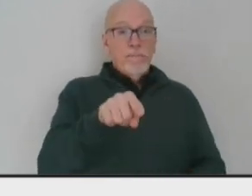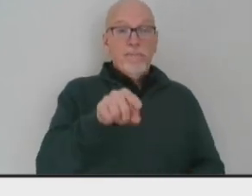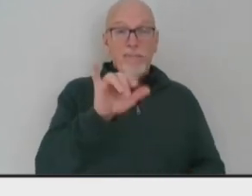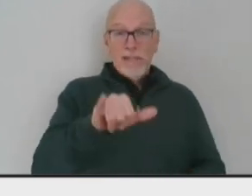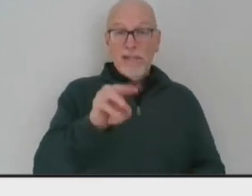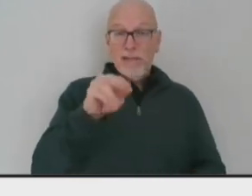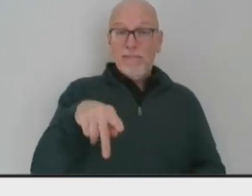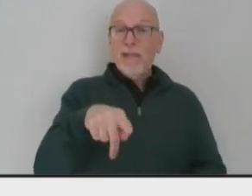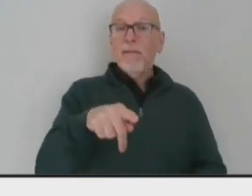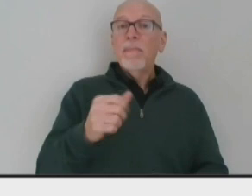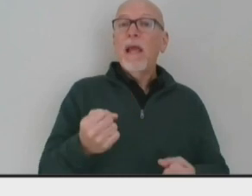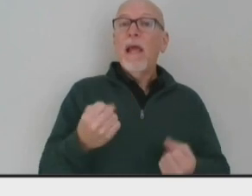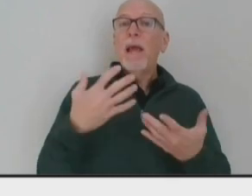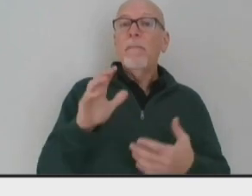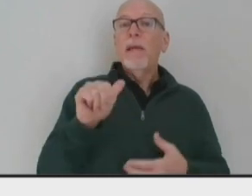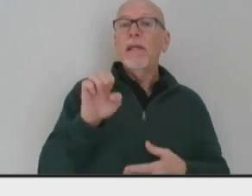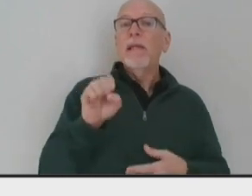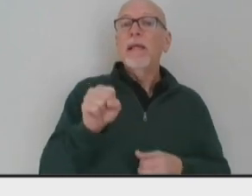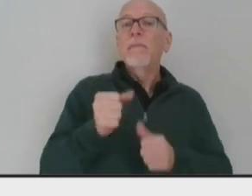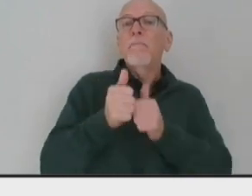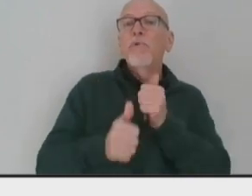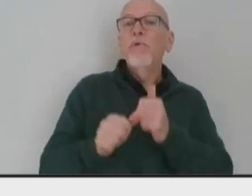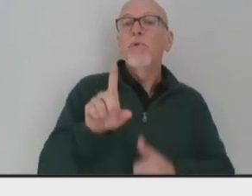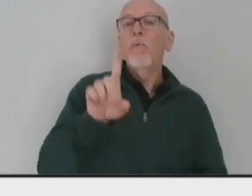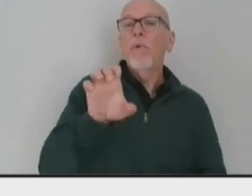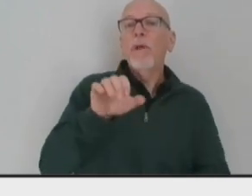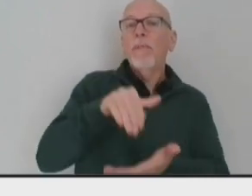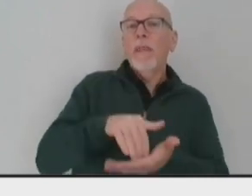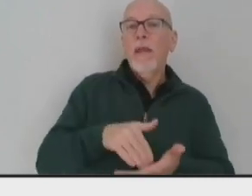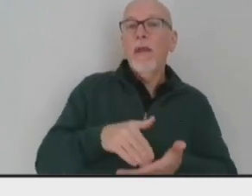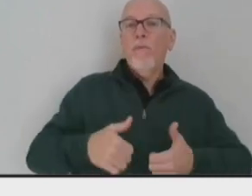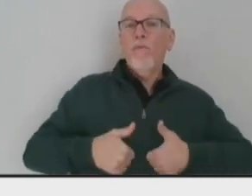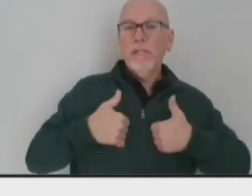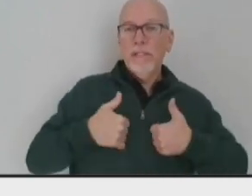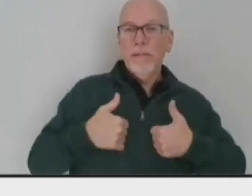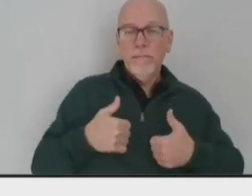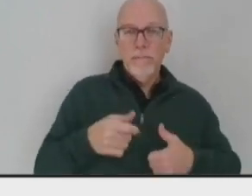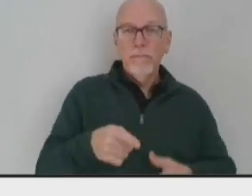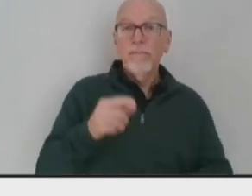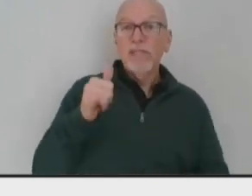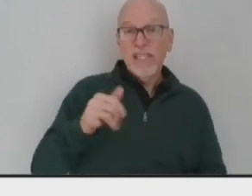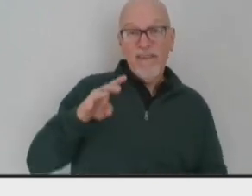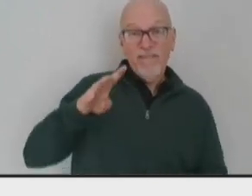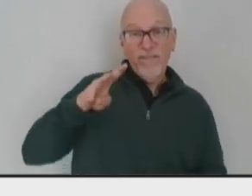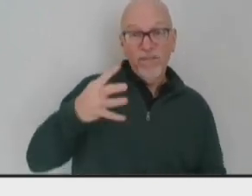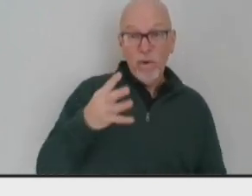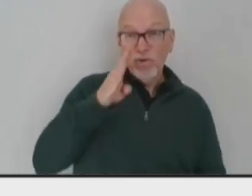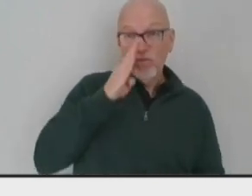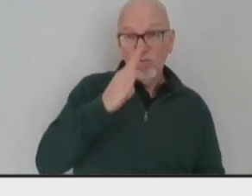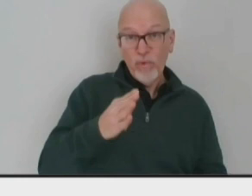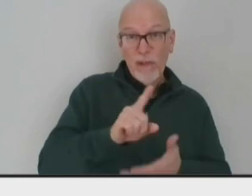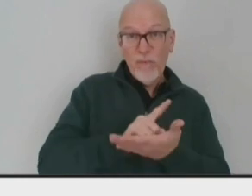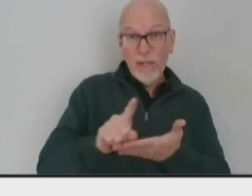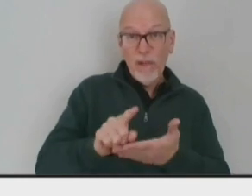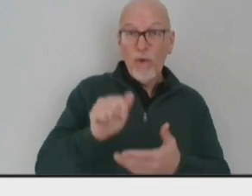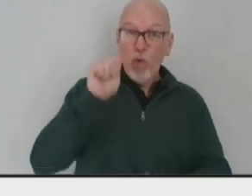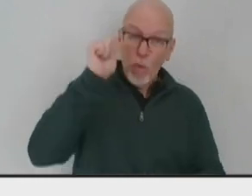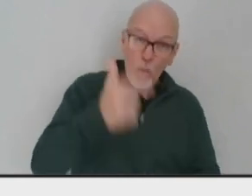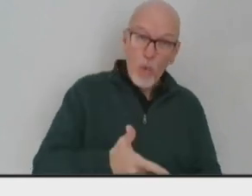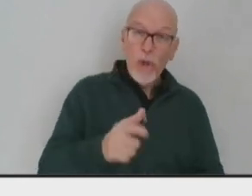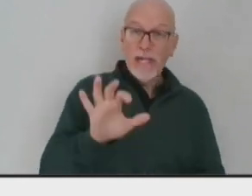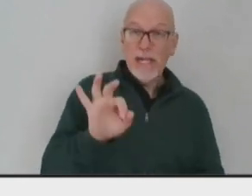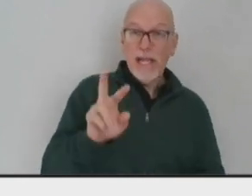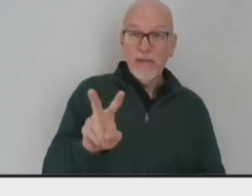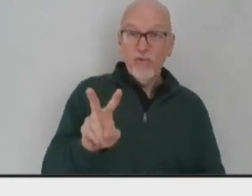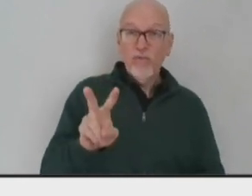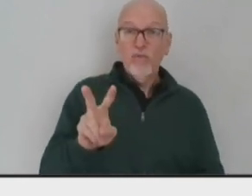showing cases per 100,000 residents. This is the fourth consecutive week in which all 92 counties have been